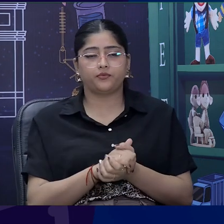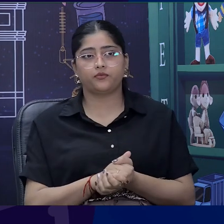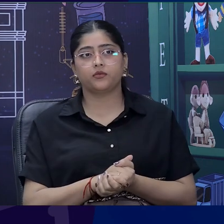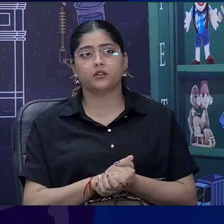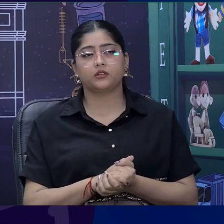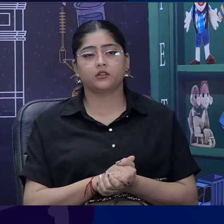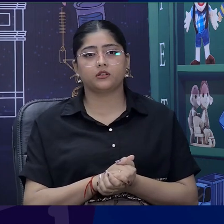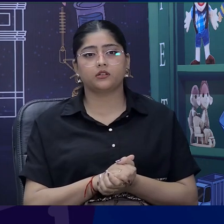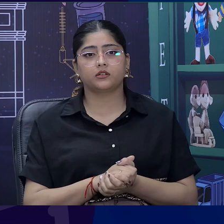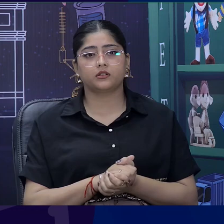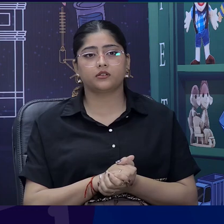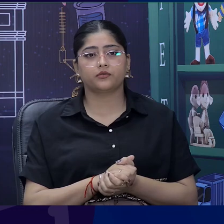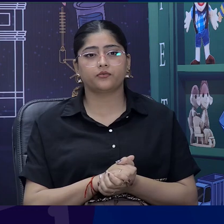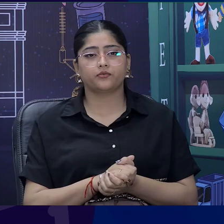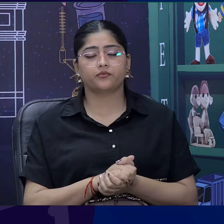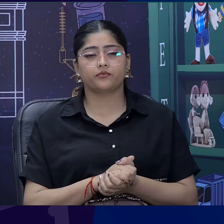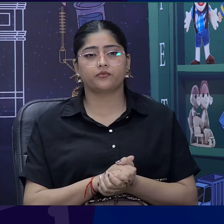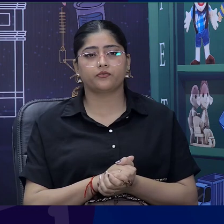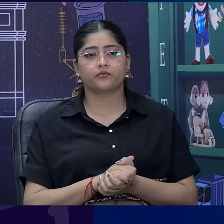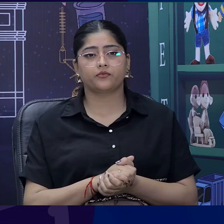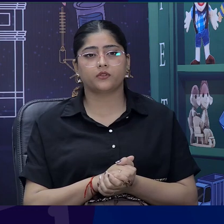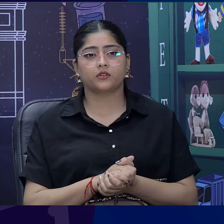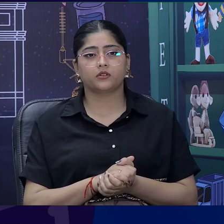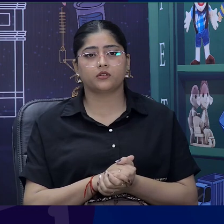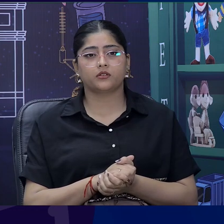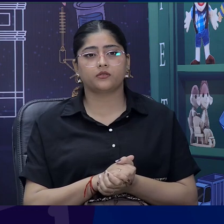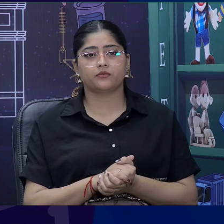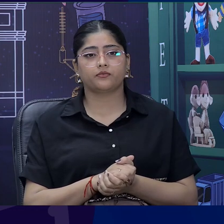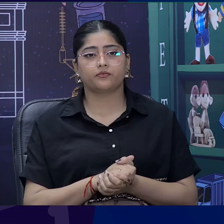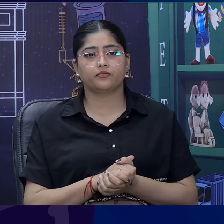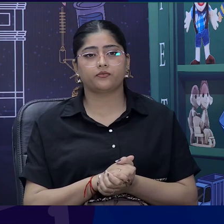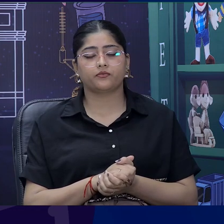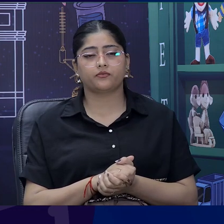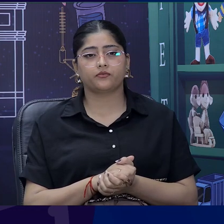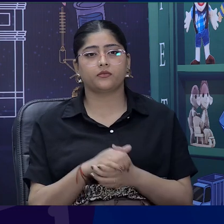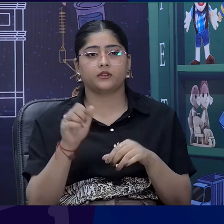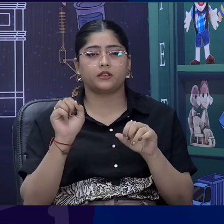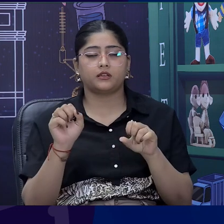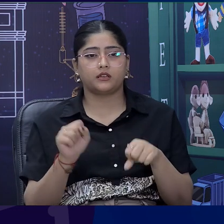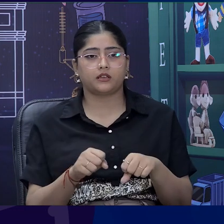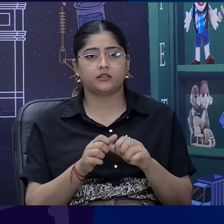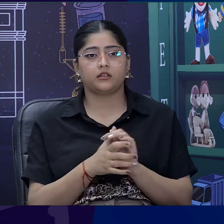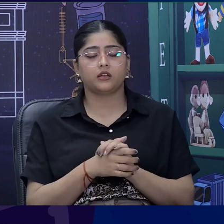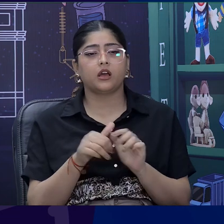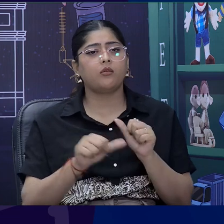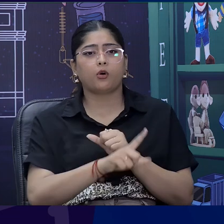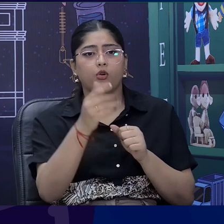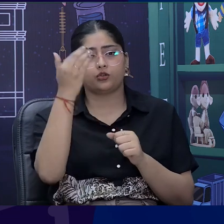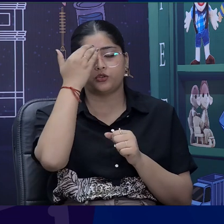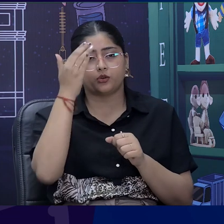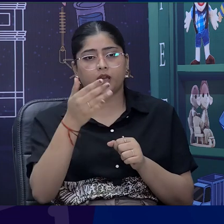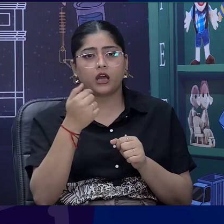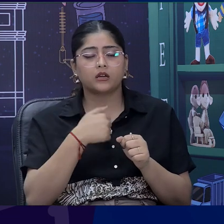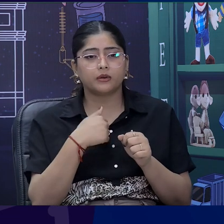here is to our creative teachers that will make it happen. Sure. And we all know, we have very